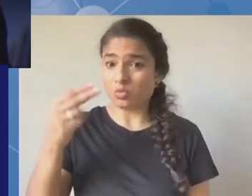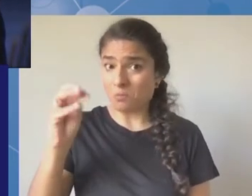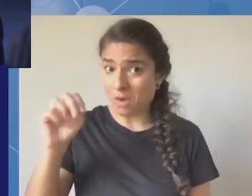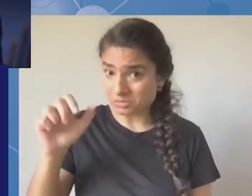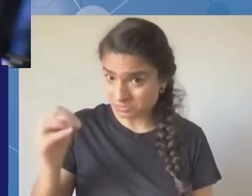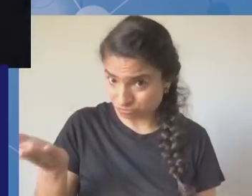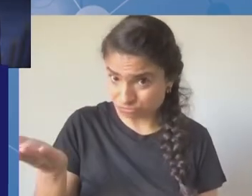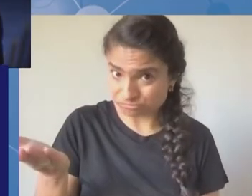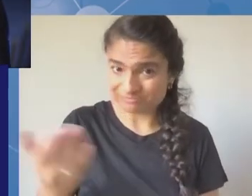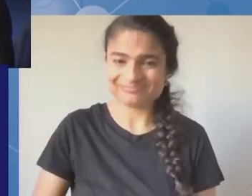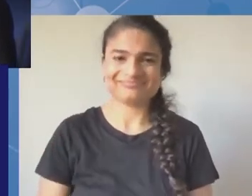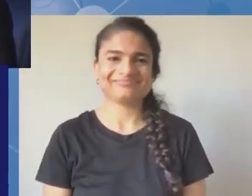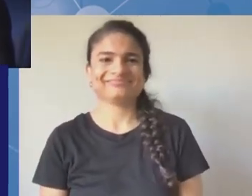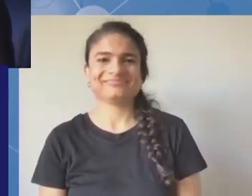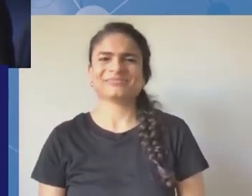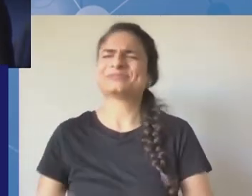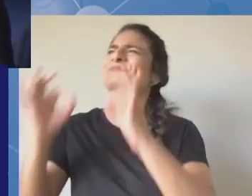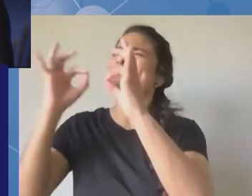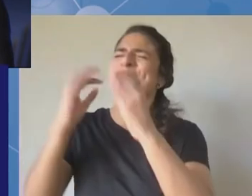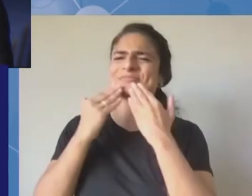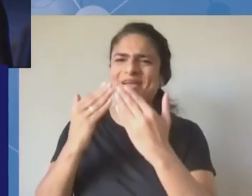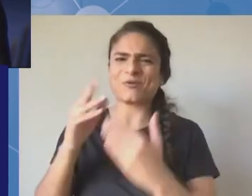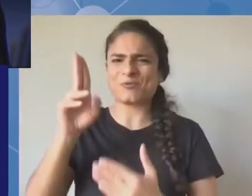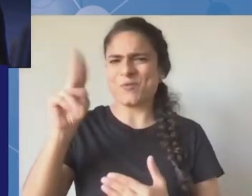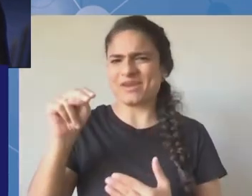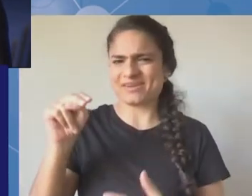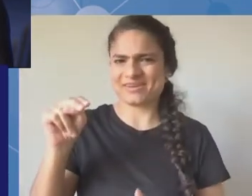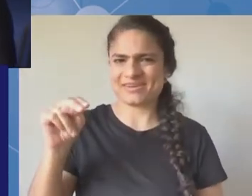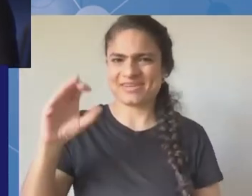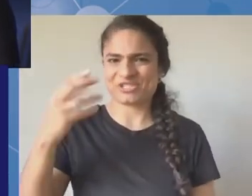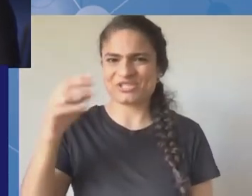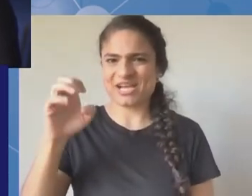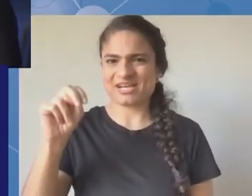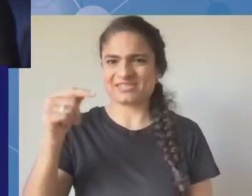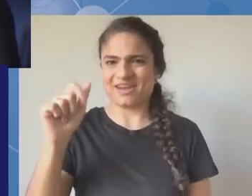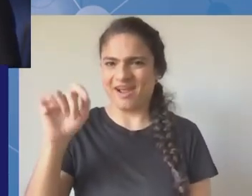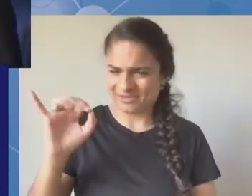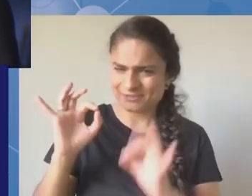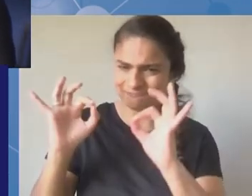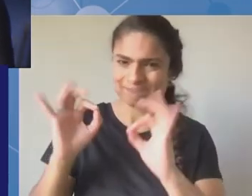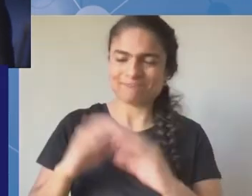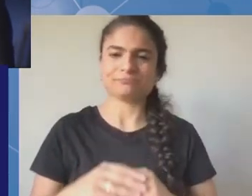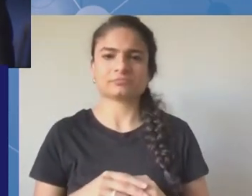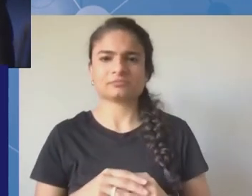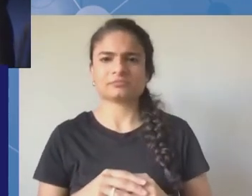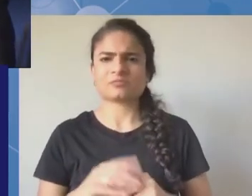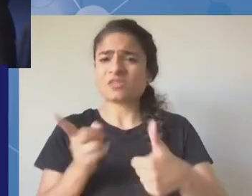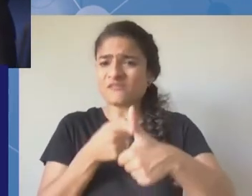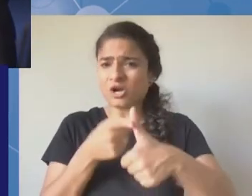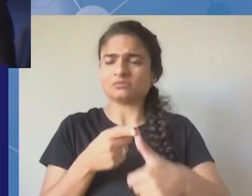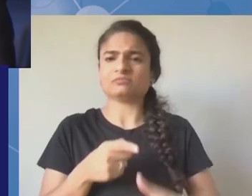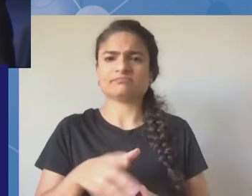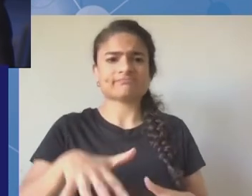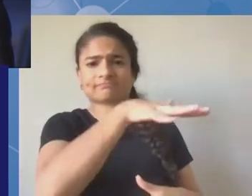first of all of course thanks to our polish hosts for organizing an excellent meetings under very difficult